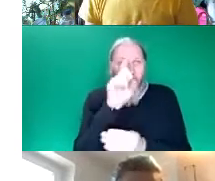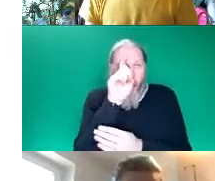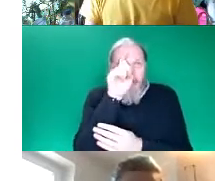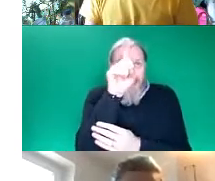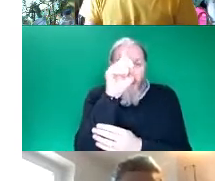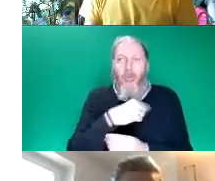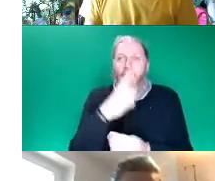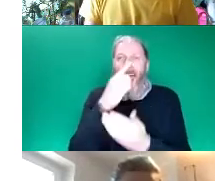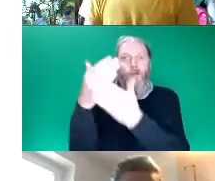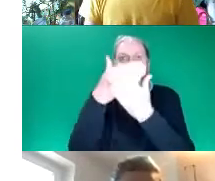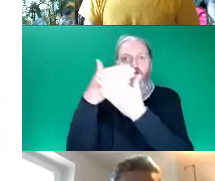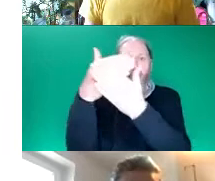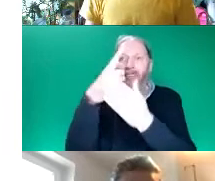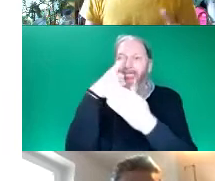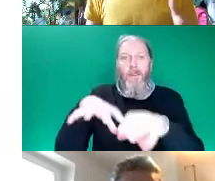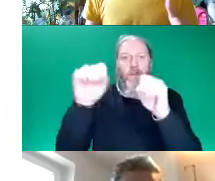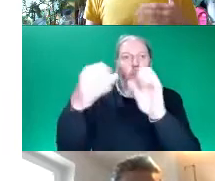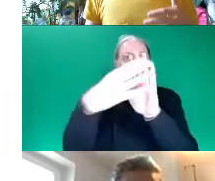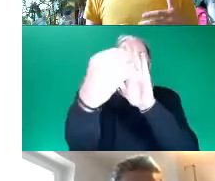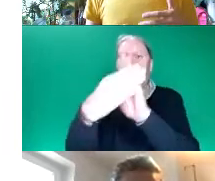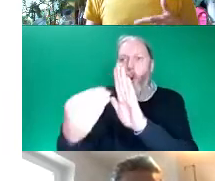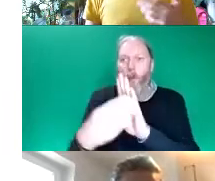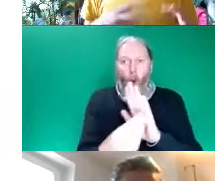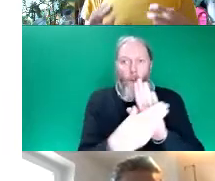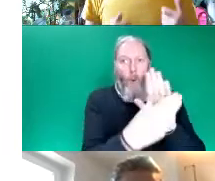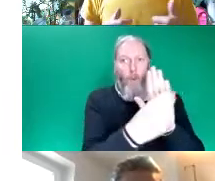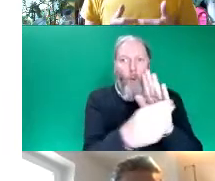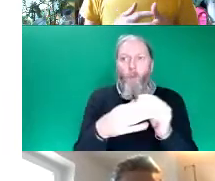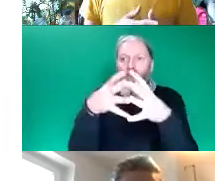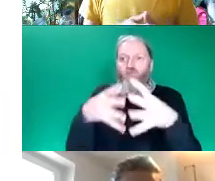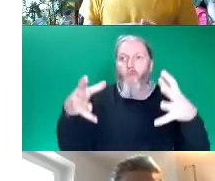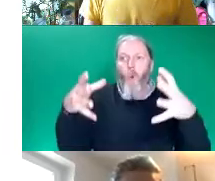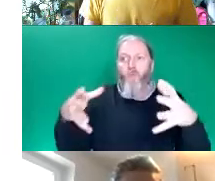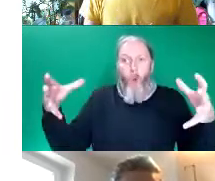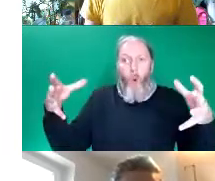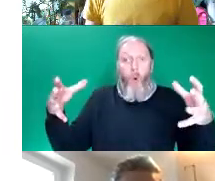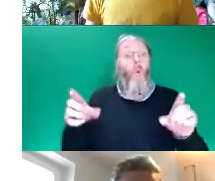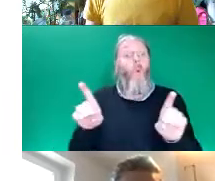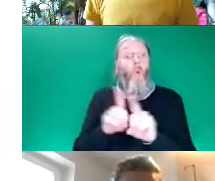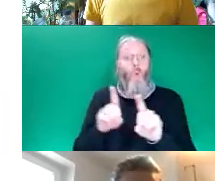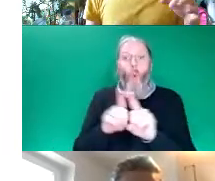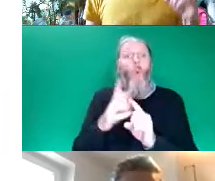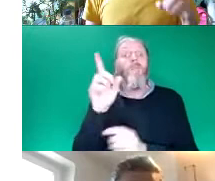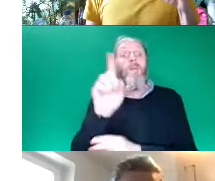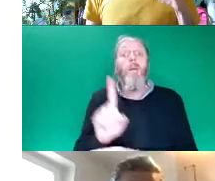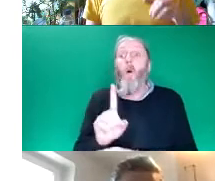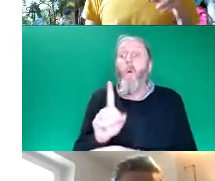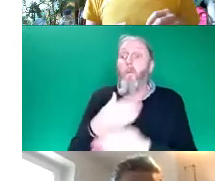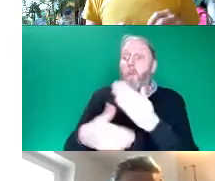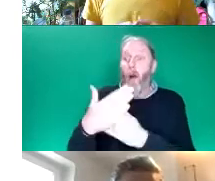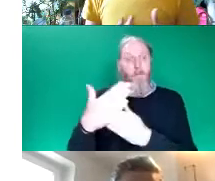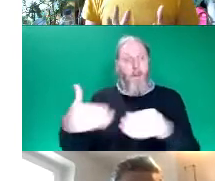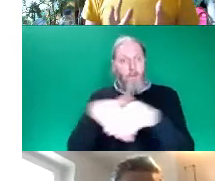or replicated through networks and connections and the empowerment engagement that's achieved by people actually seeing